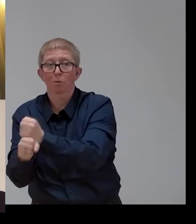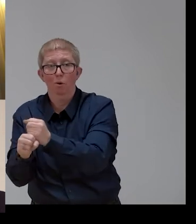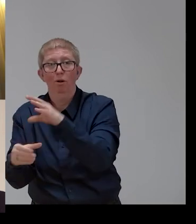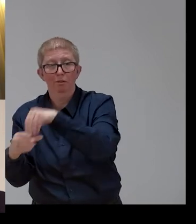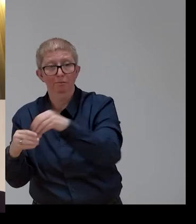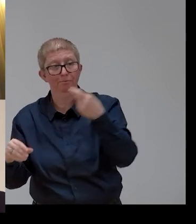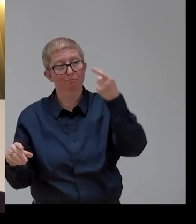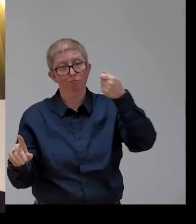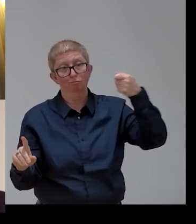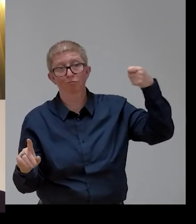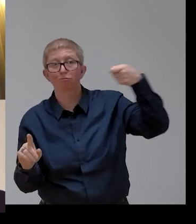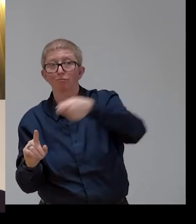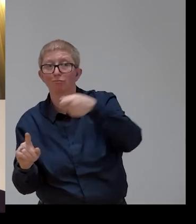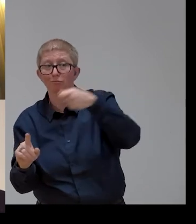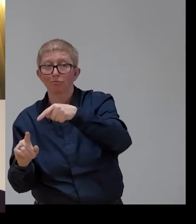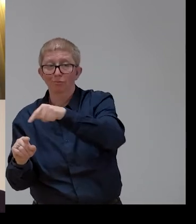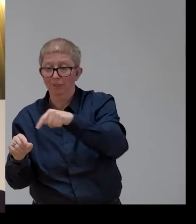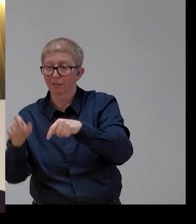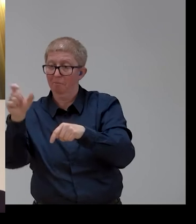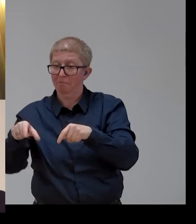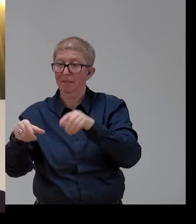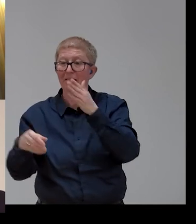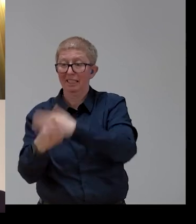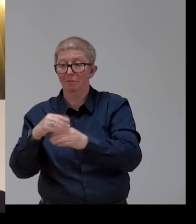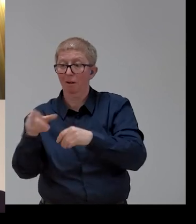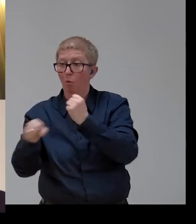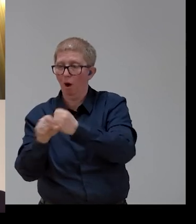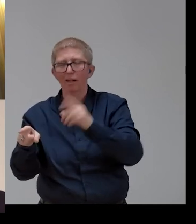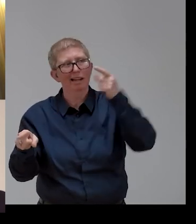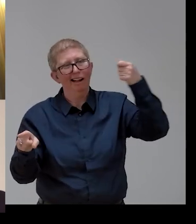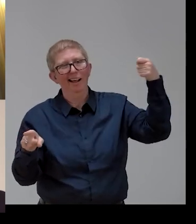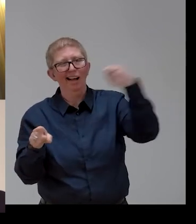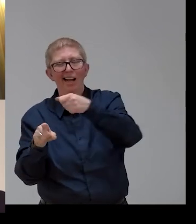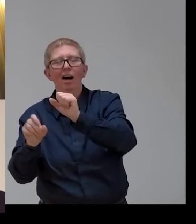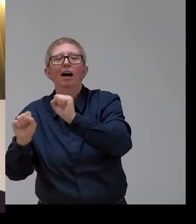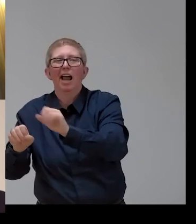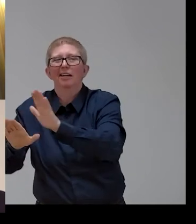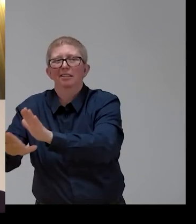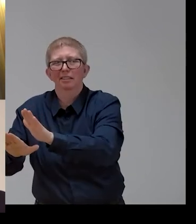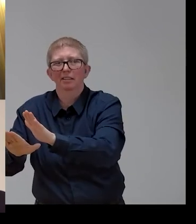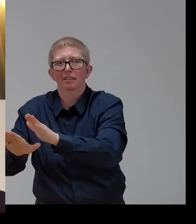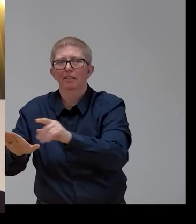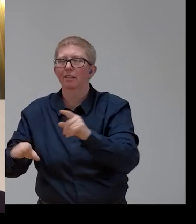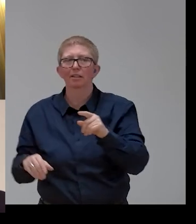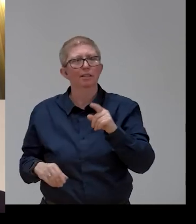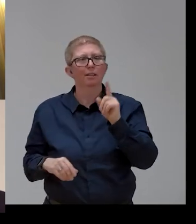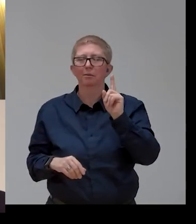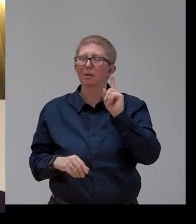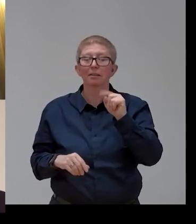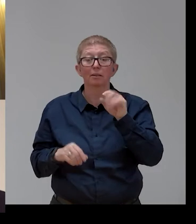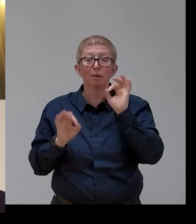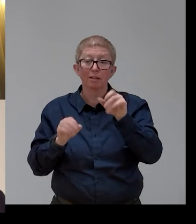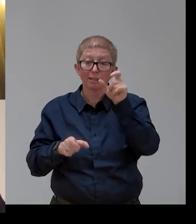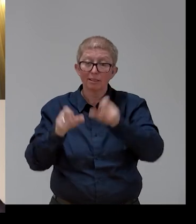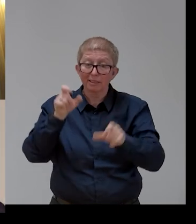teleconferencing systems or remote working solutions. There is a lot still to be done